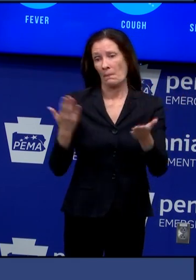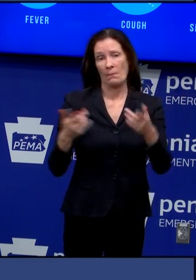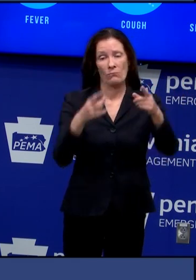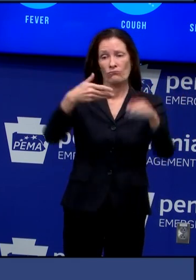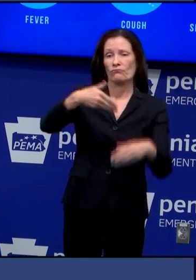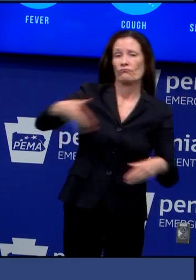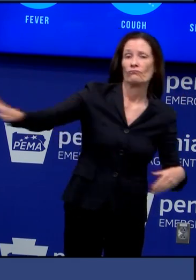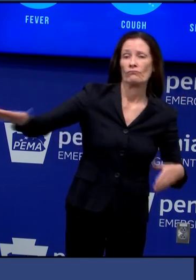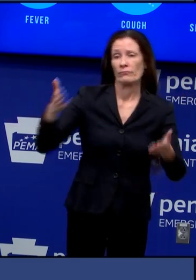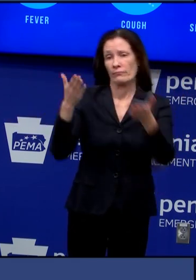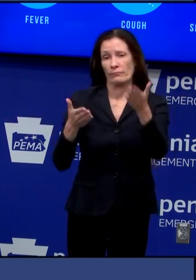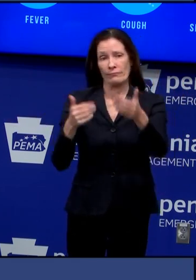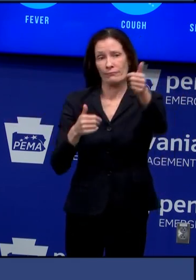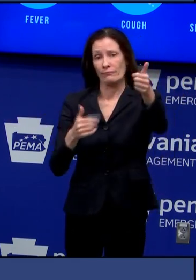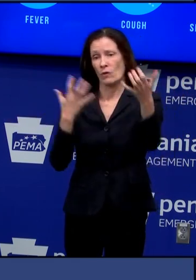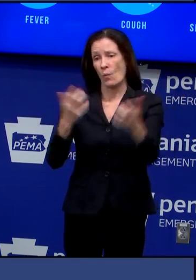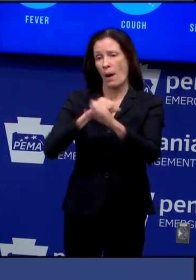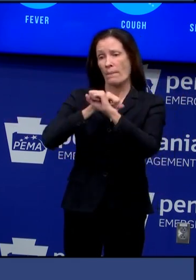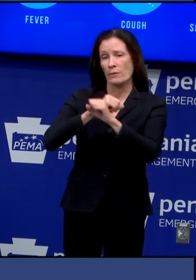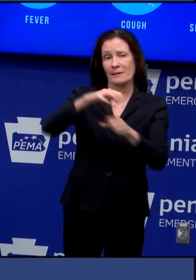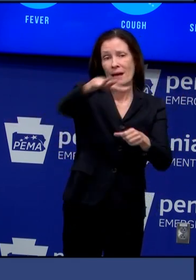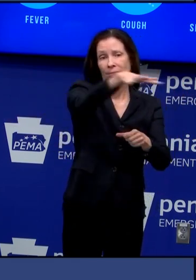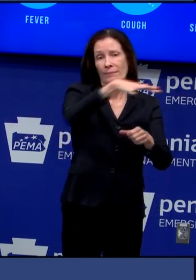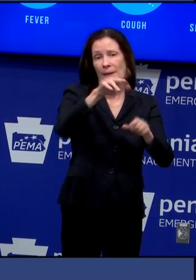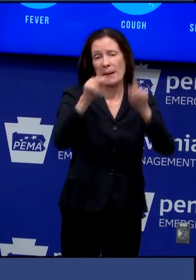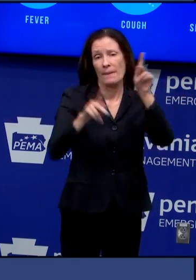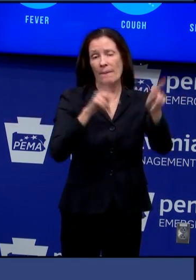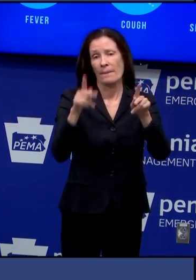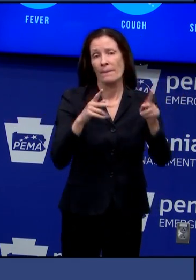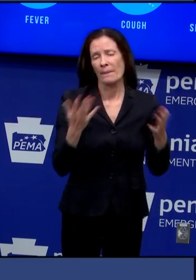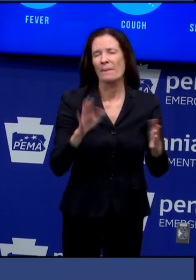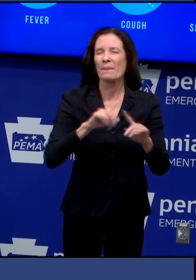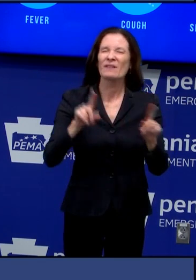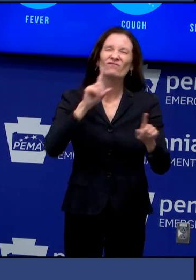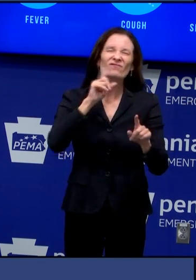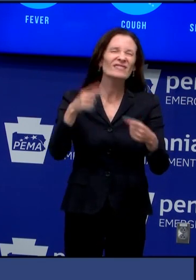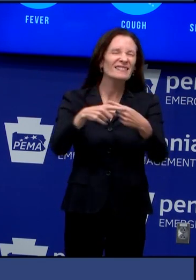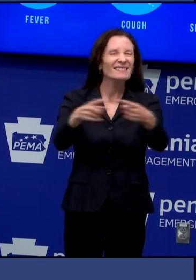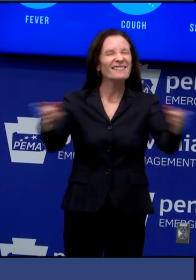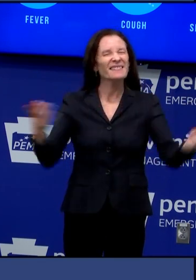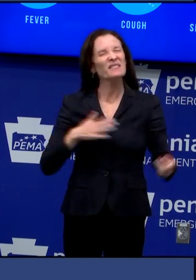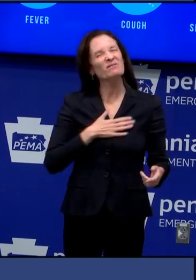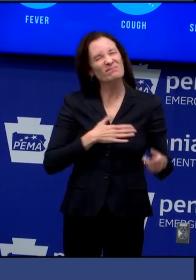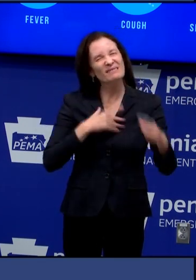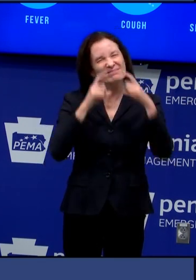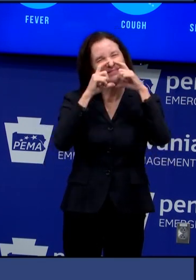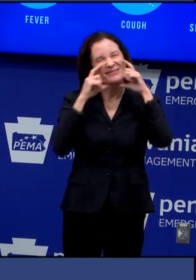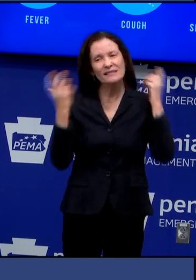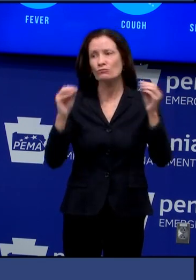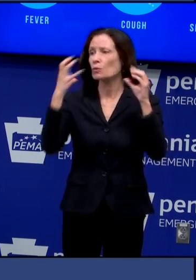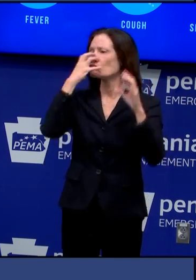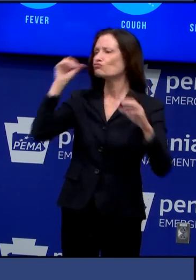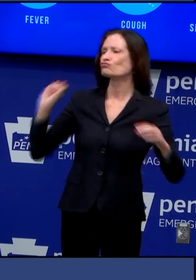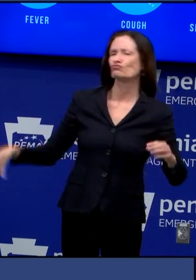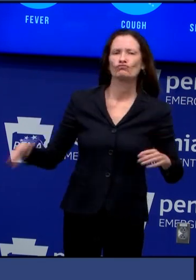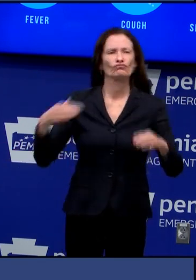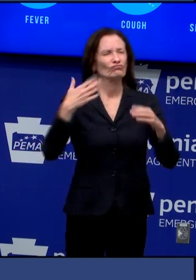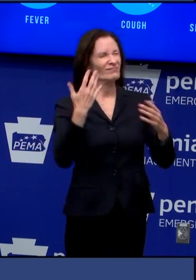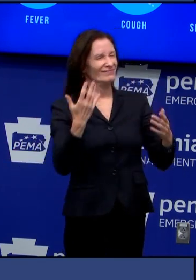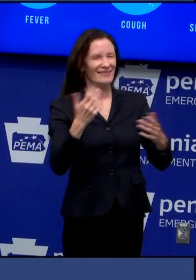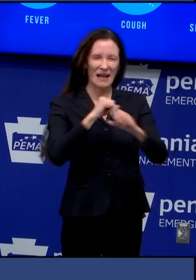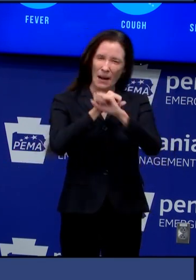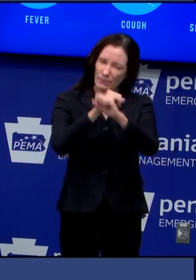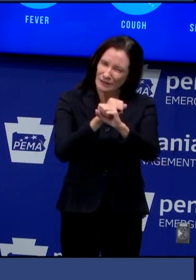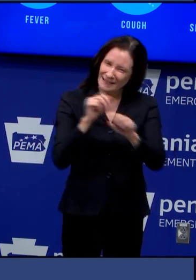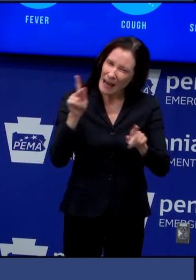or potentially being infected it's just not a good thing to do and so that's true on on uh election